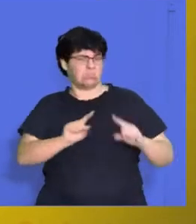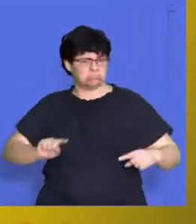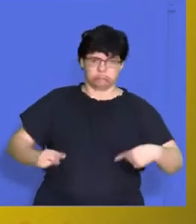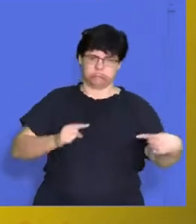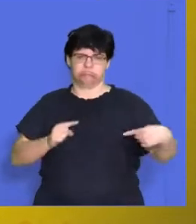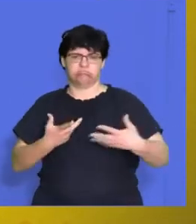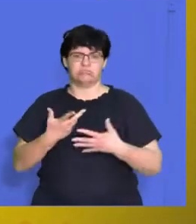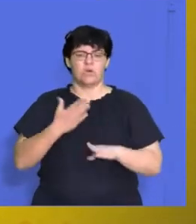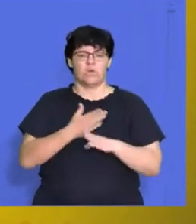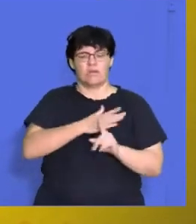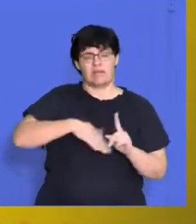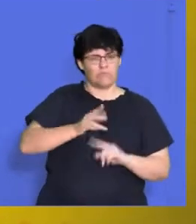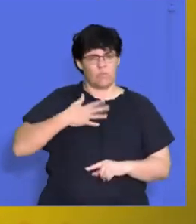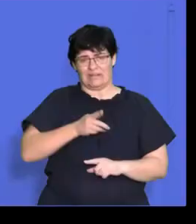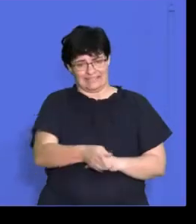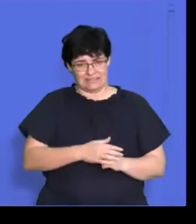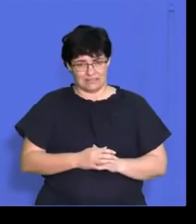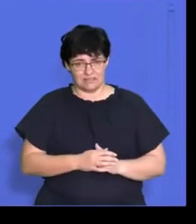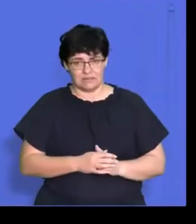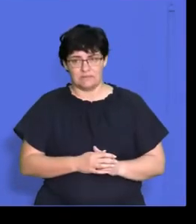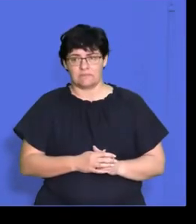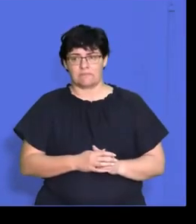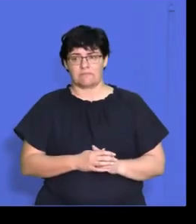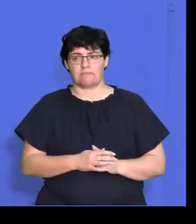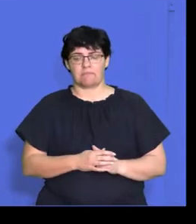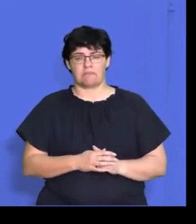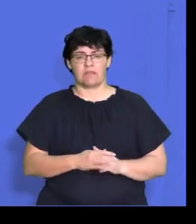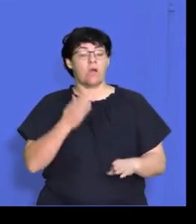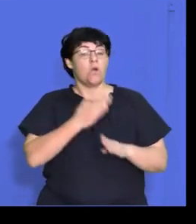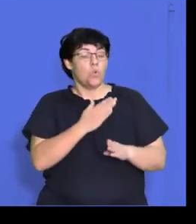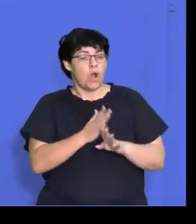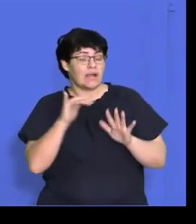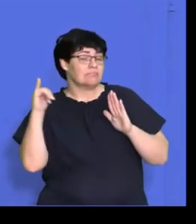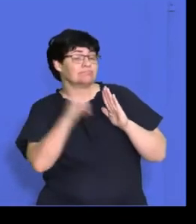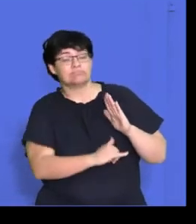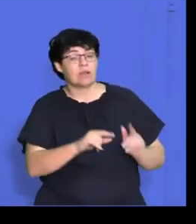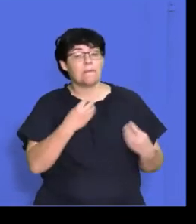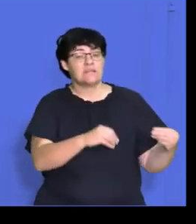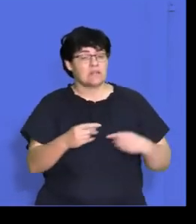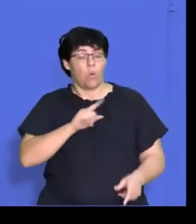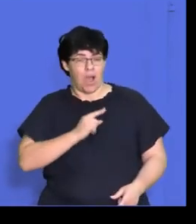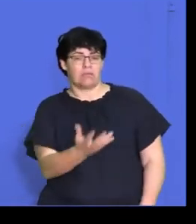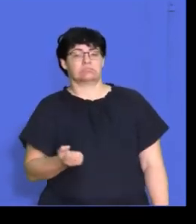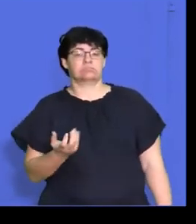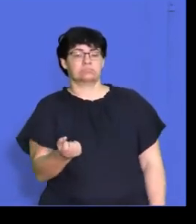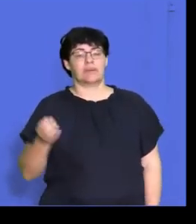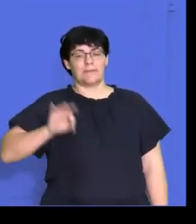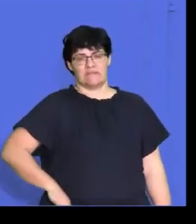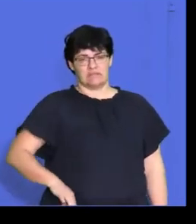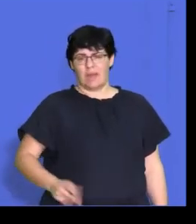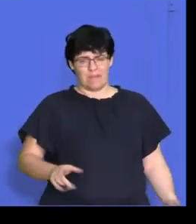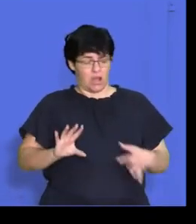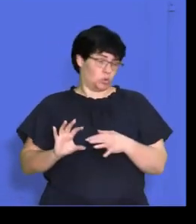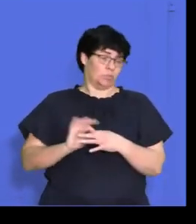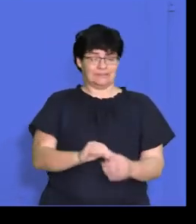workplace, which we don't want. Workers only stay with the business for fringe benefits and may not be